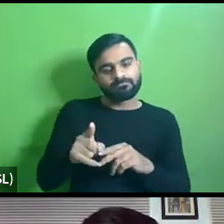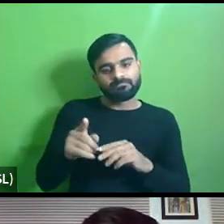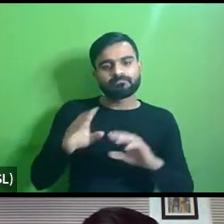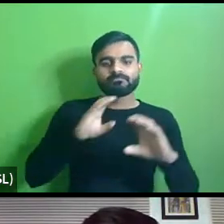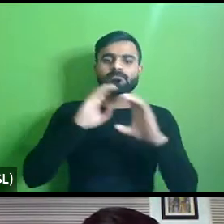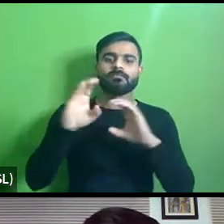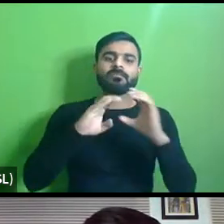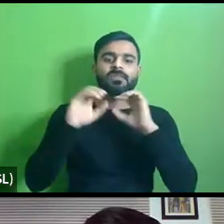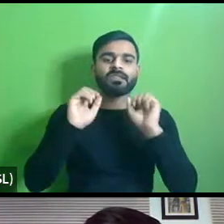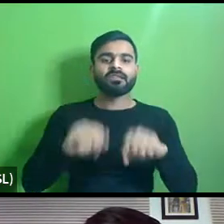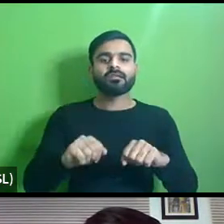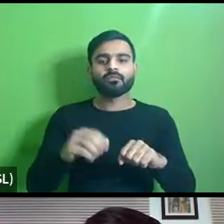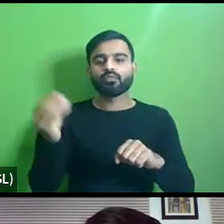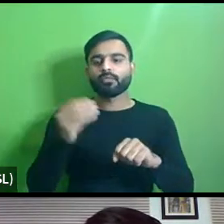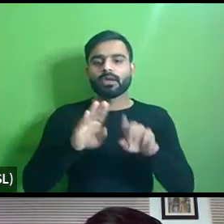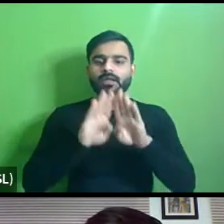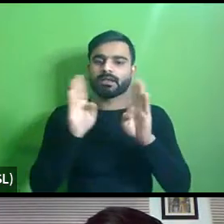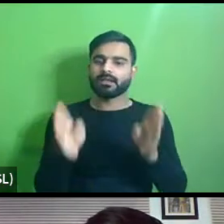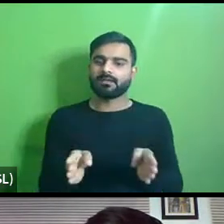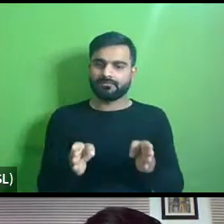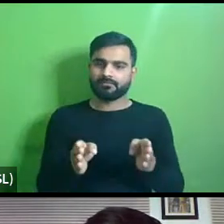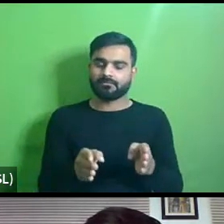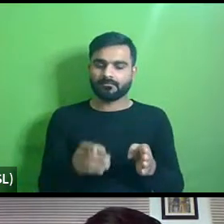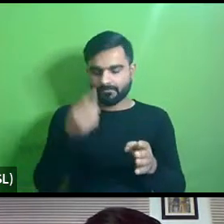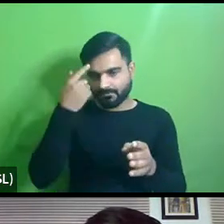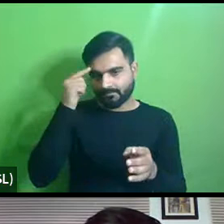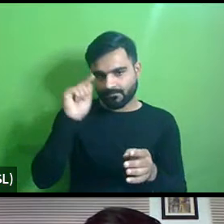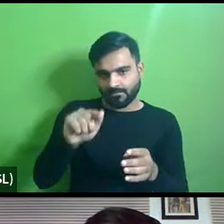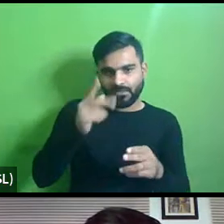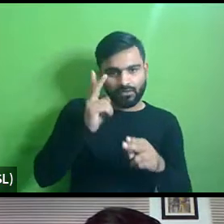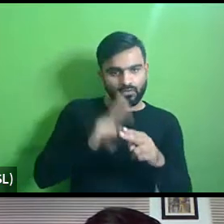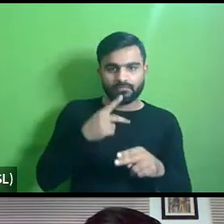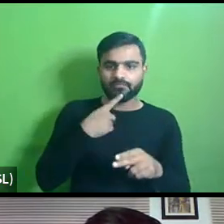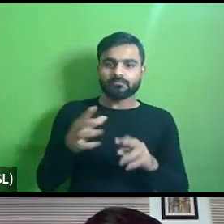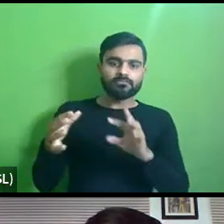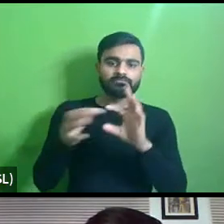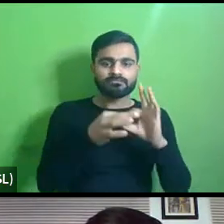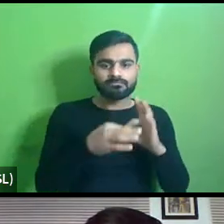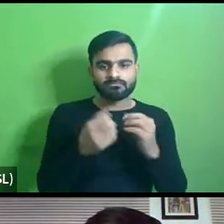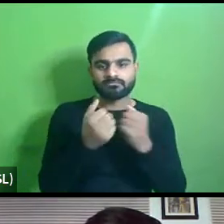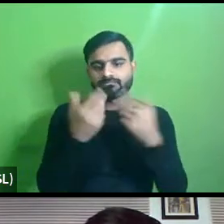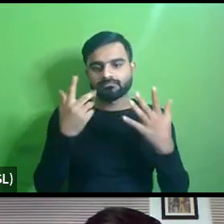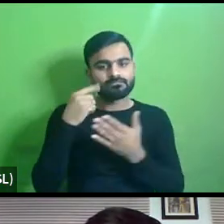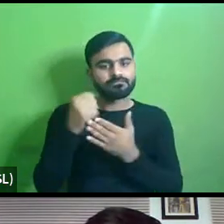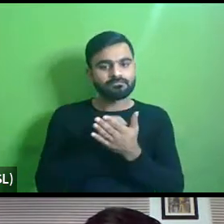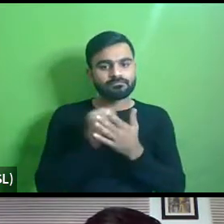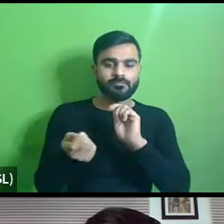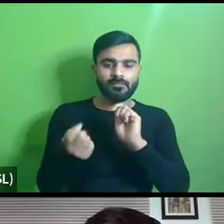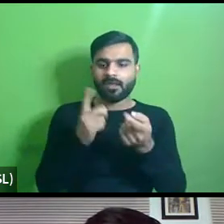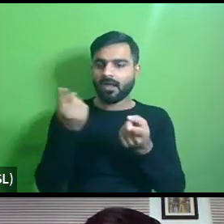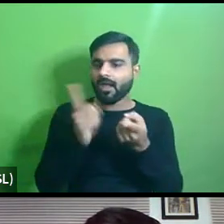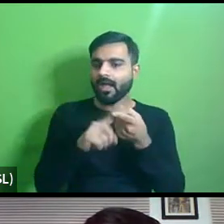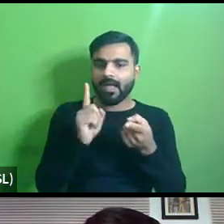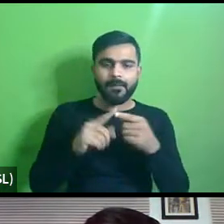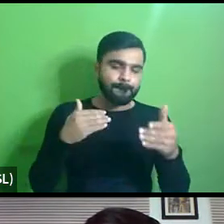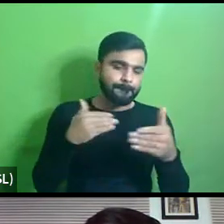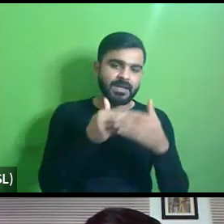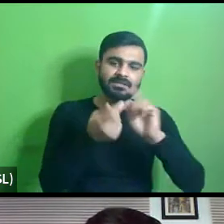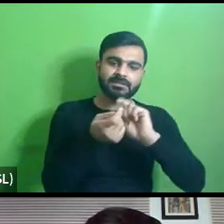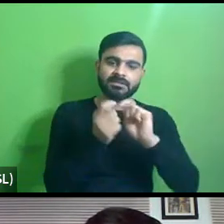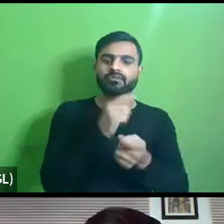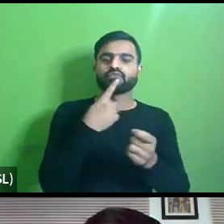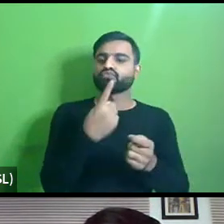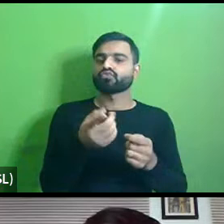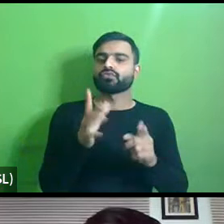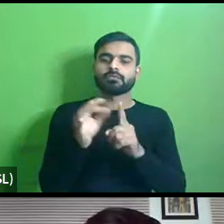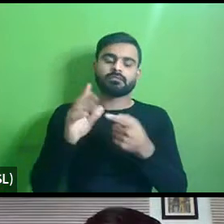has come to the tables uh the intention is there but it's just you know there are still trial and errors happening with the implementation uh from what i've